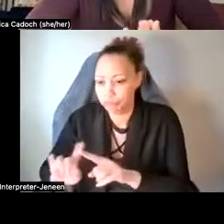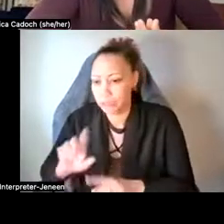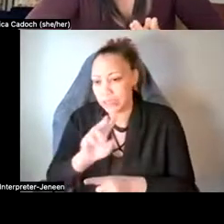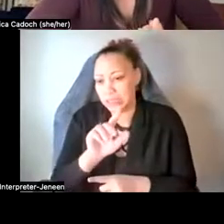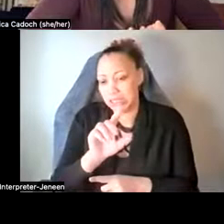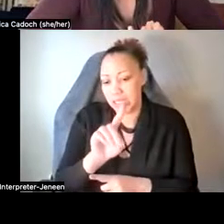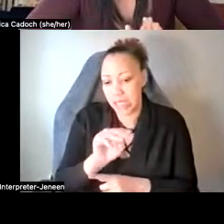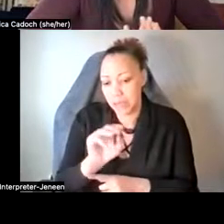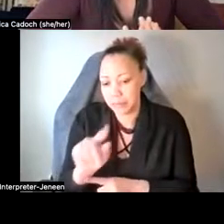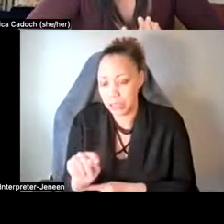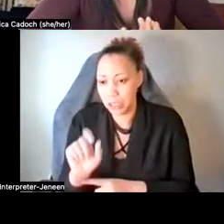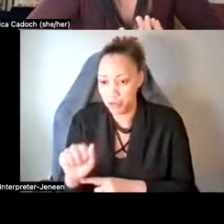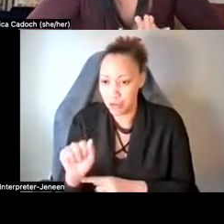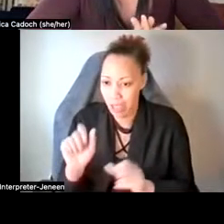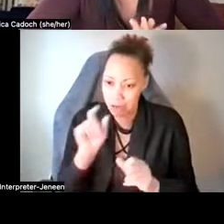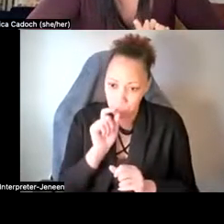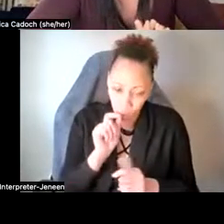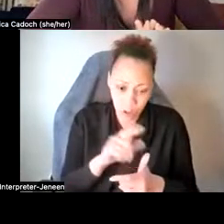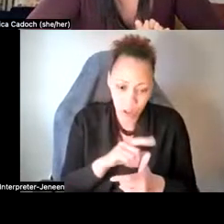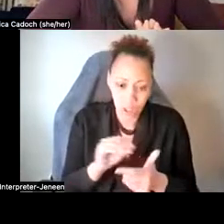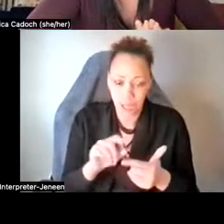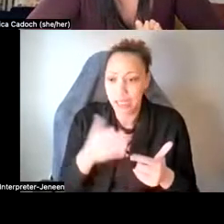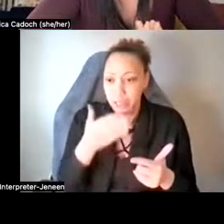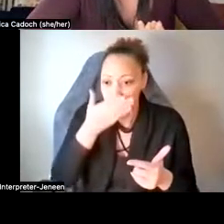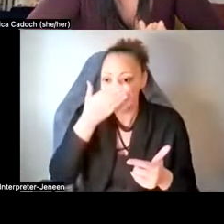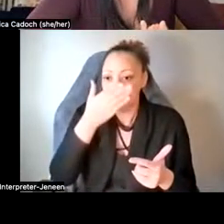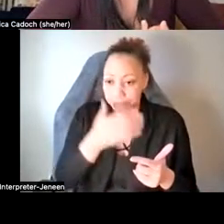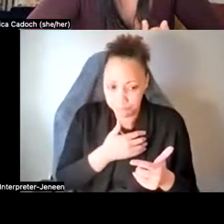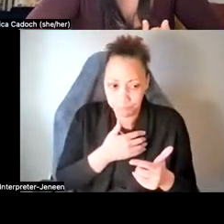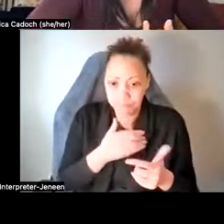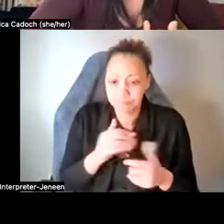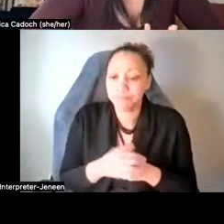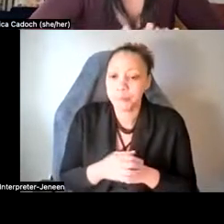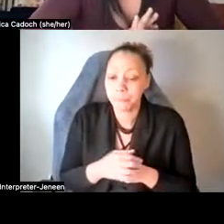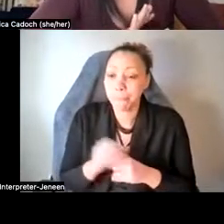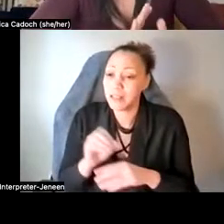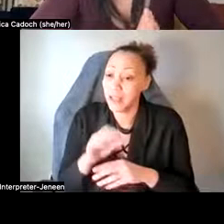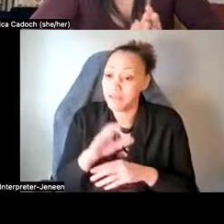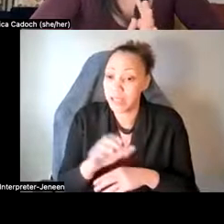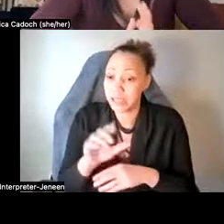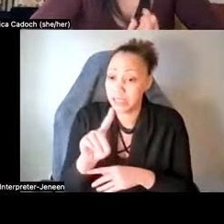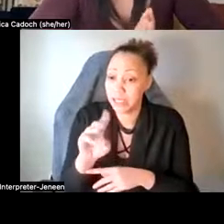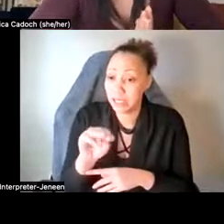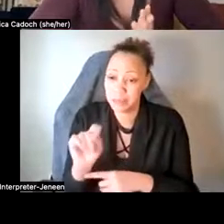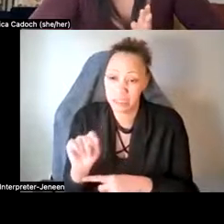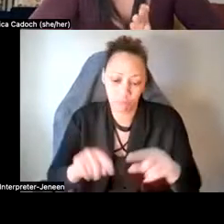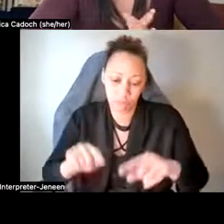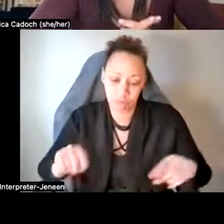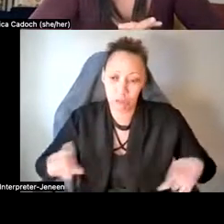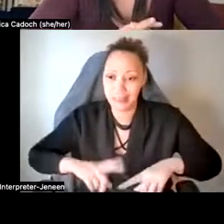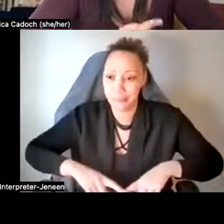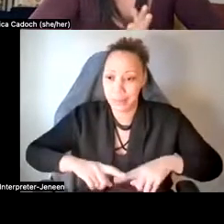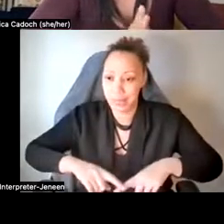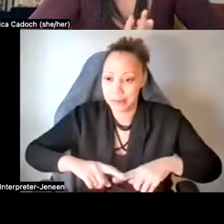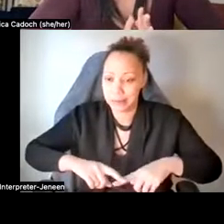smoked, um, and inhaled. Um, and the effects of DMT vary depending on how,